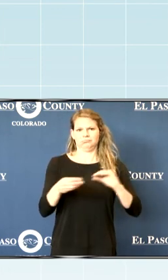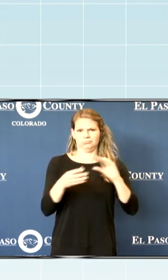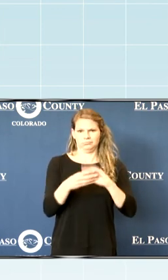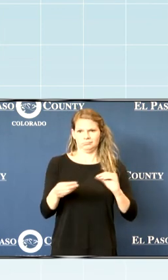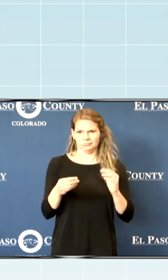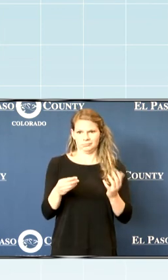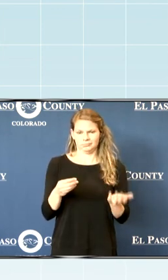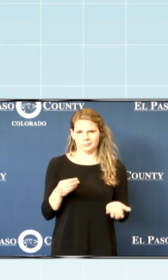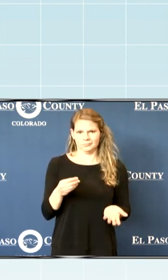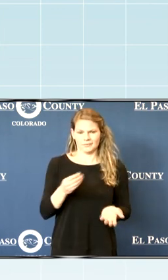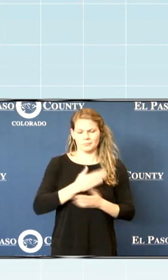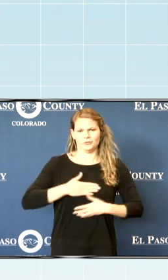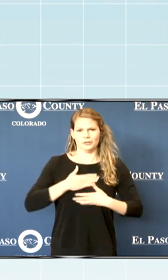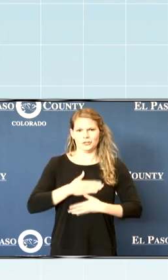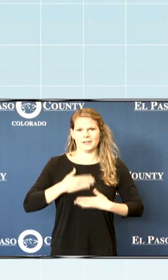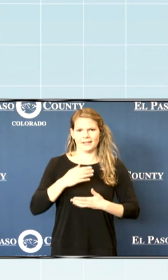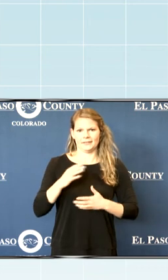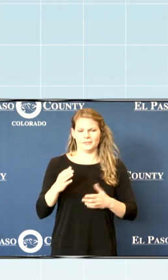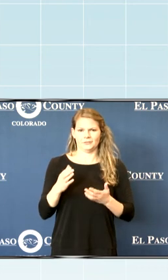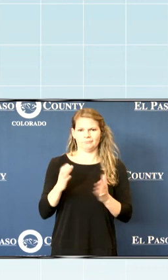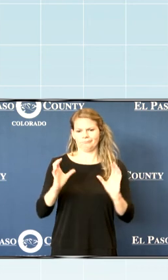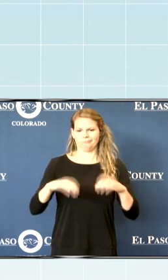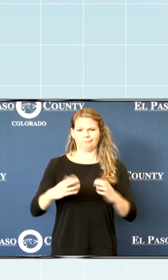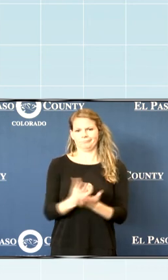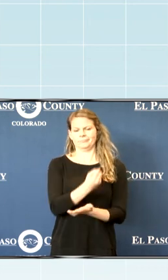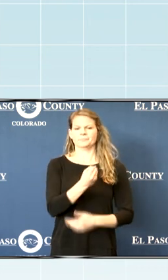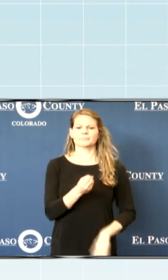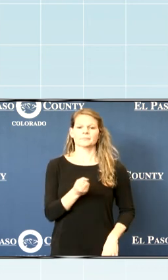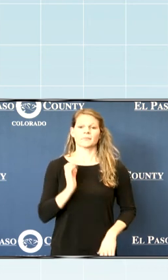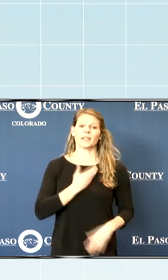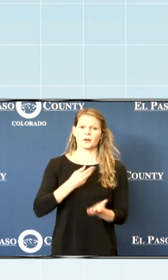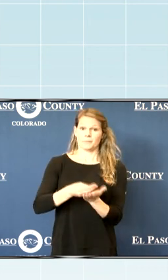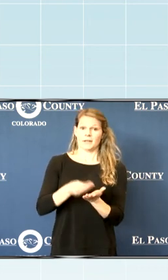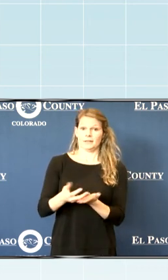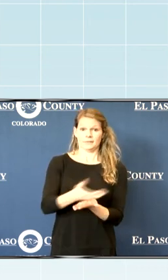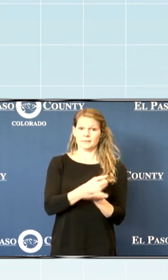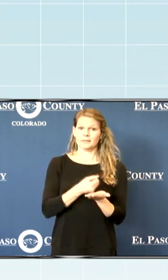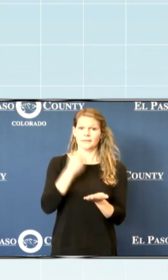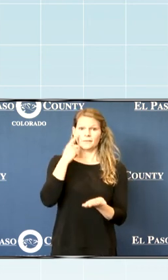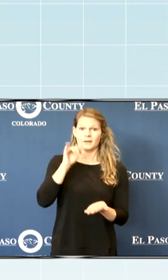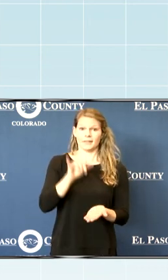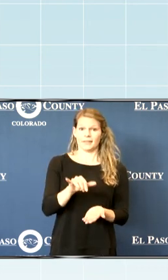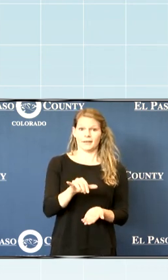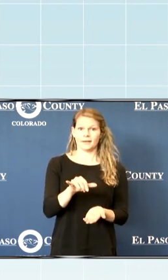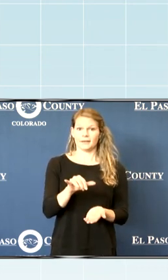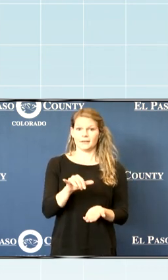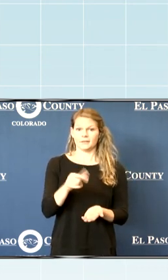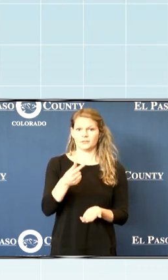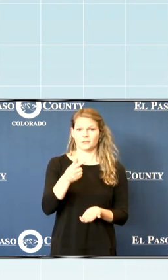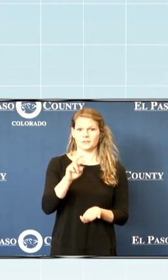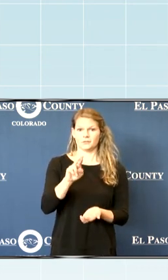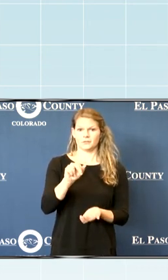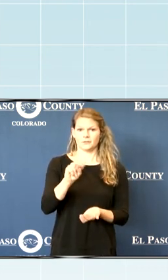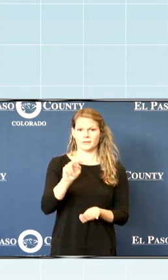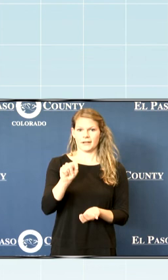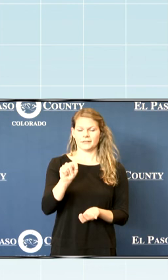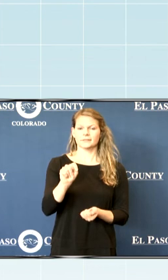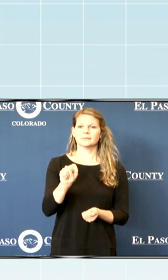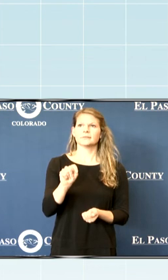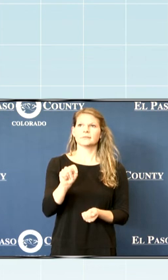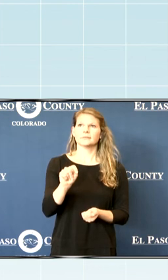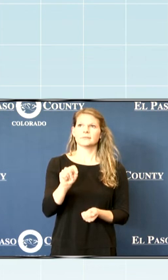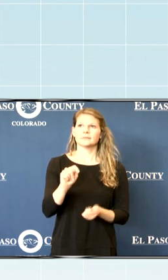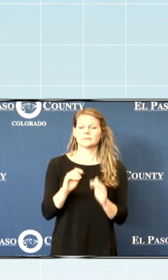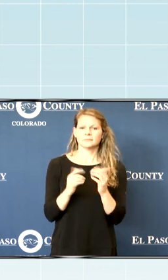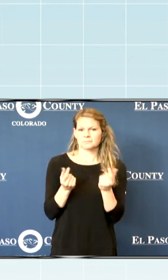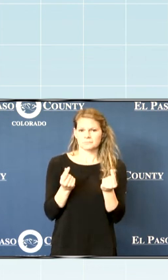I appreciate this chance to do that with the funds that we received for from this particular grant. We'll support two